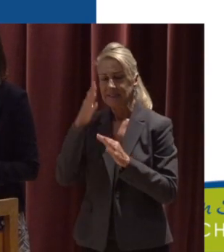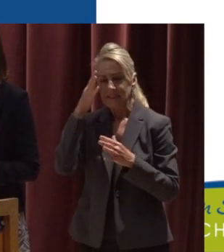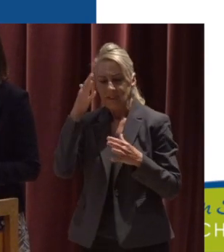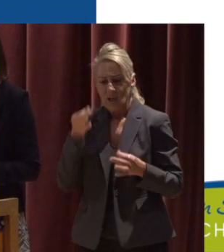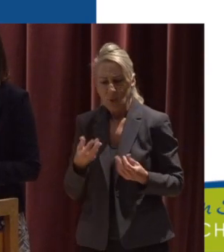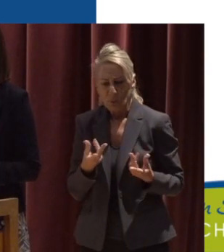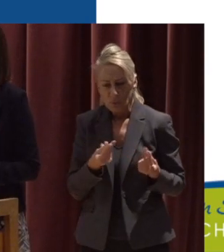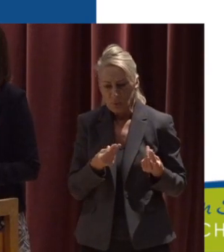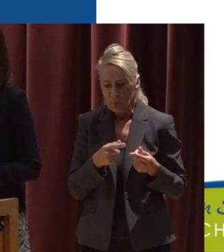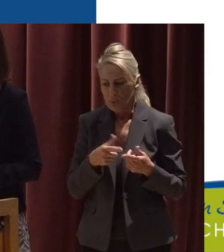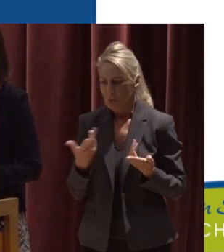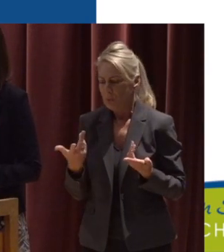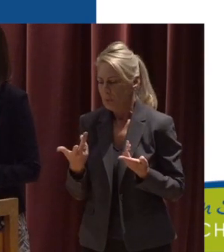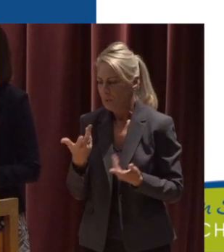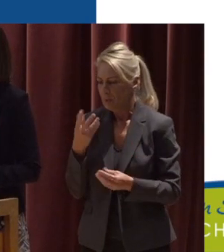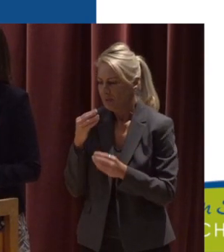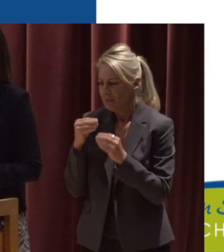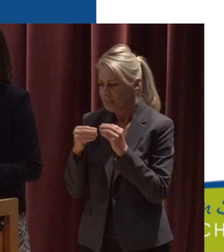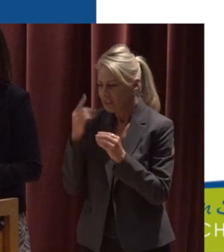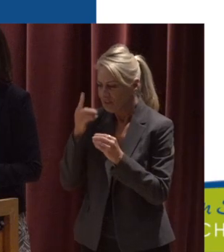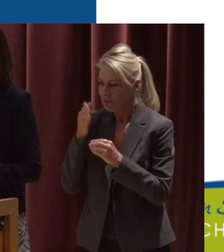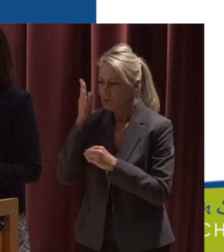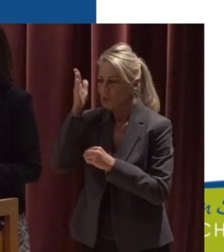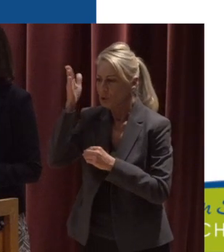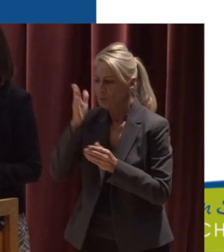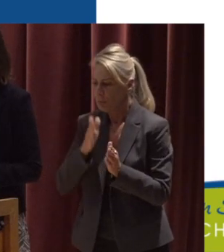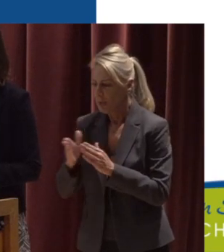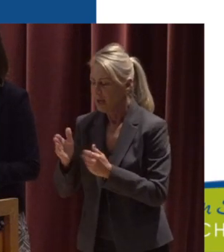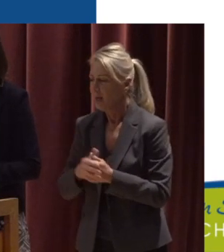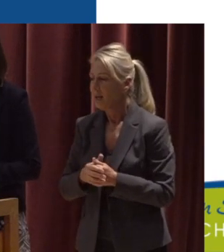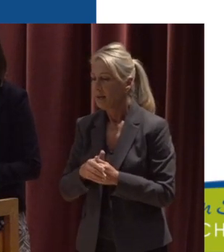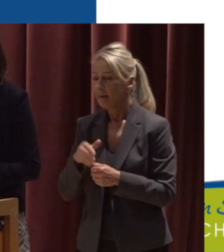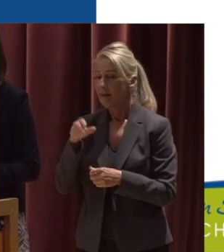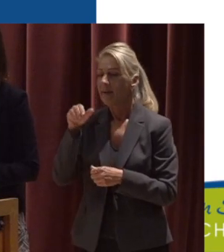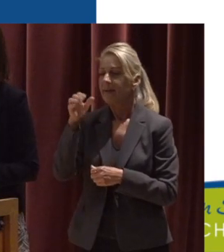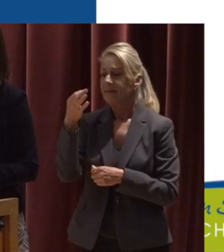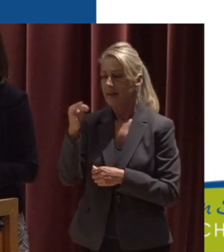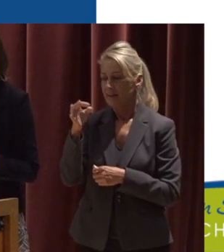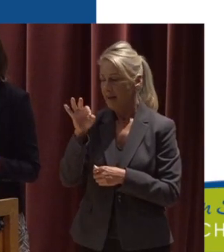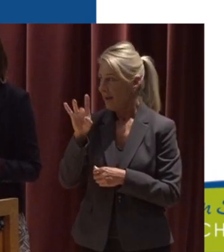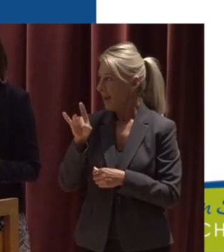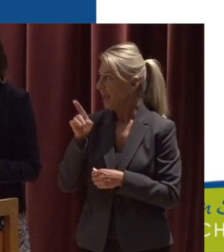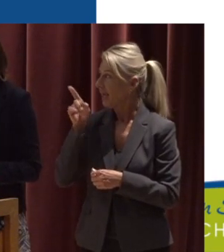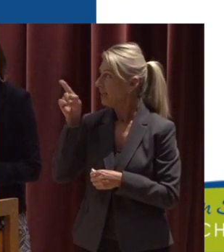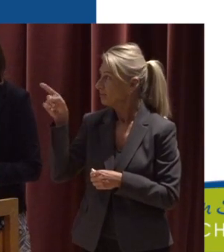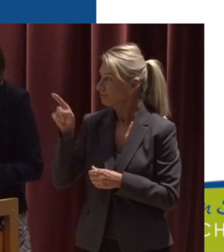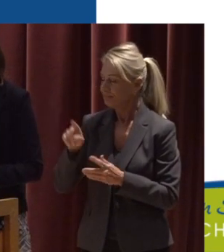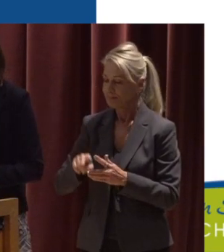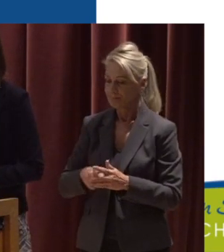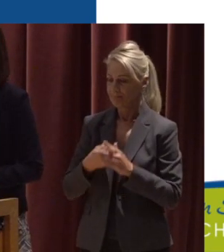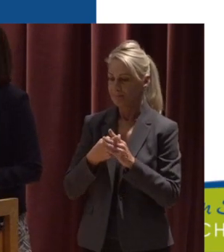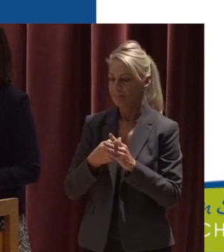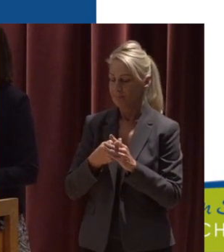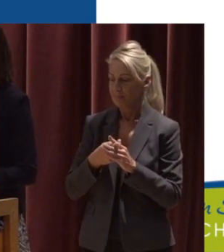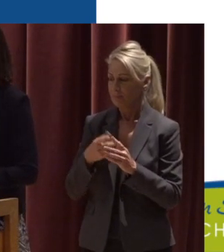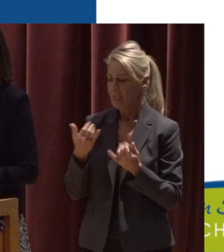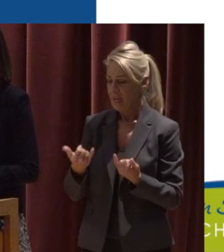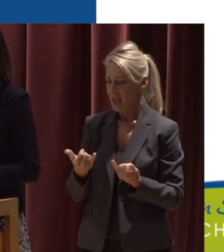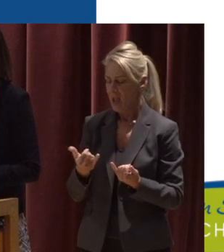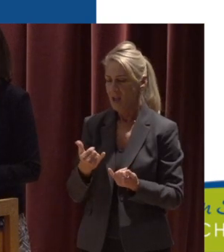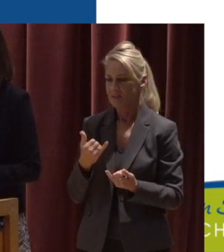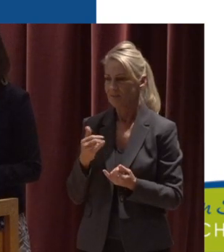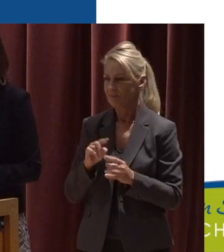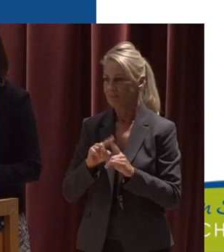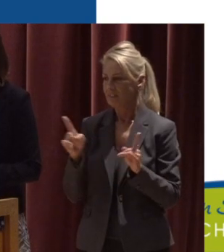do to try and mitigate flooding in the future? So, in 1998, the stream crew program was born But it looks a lot different than it does today